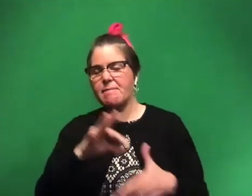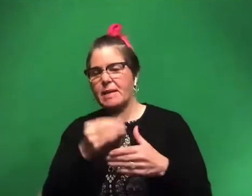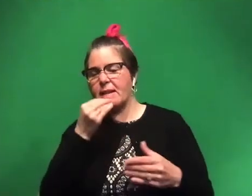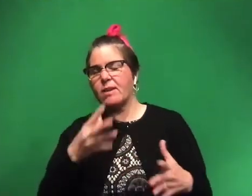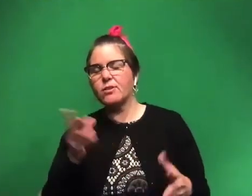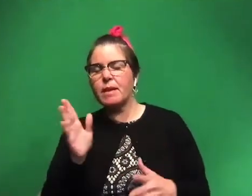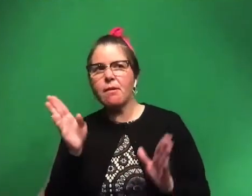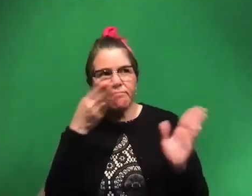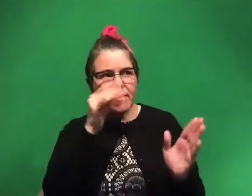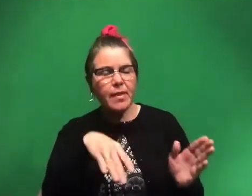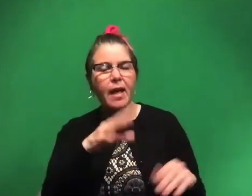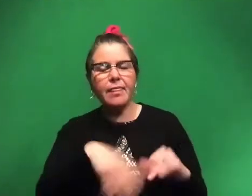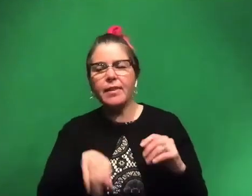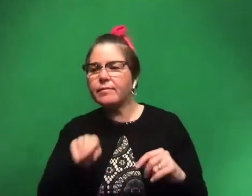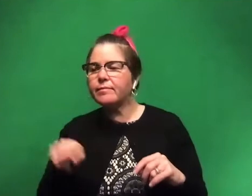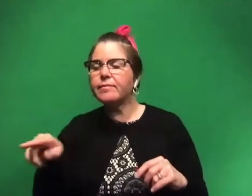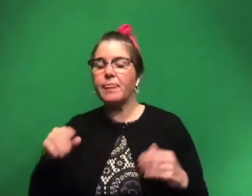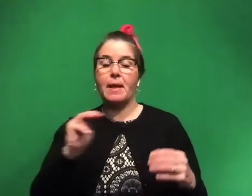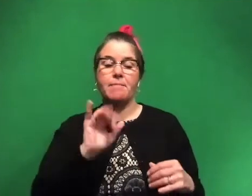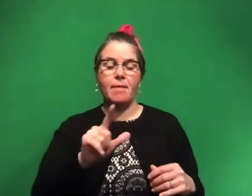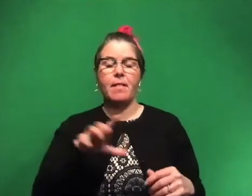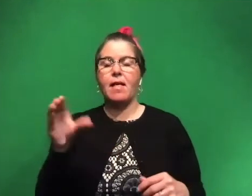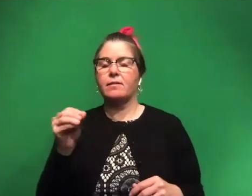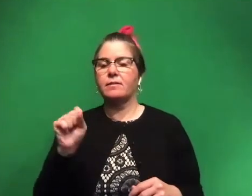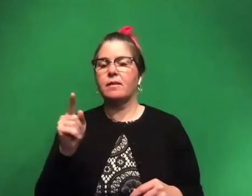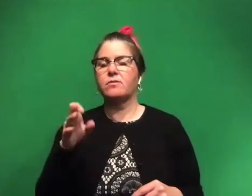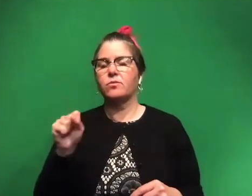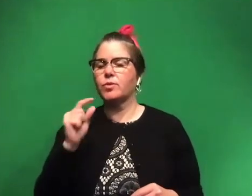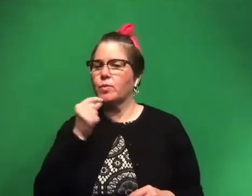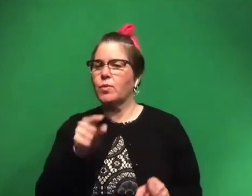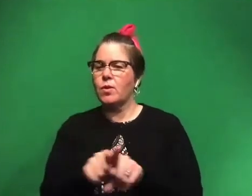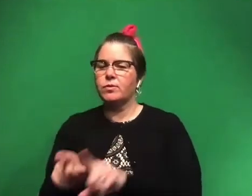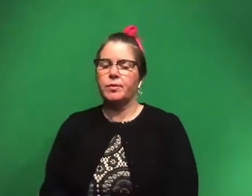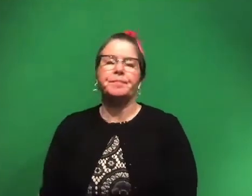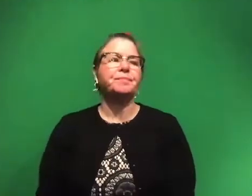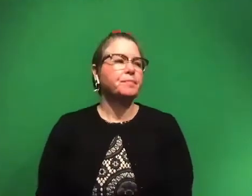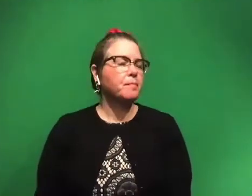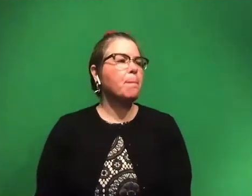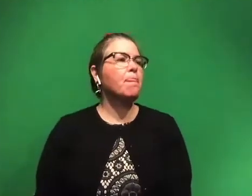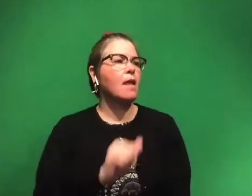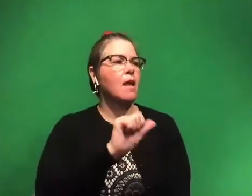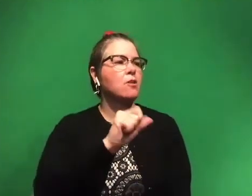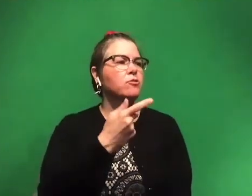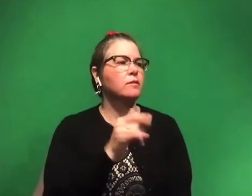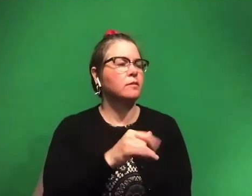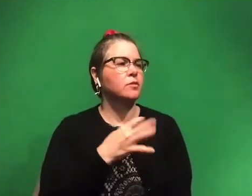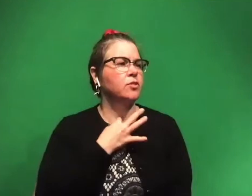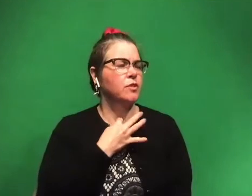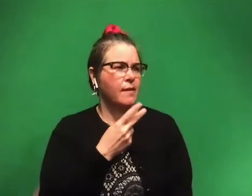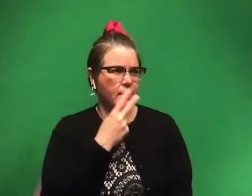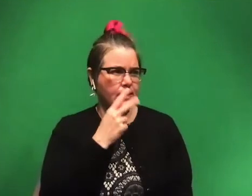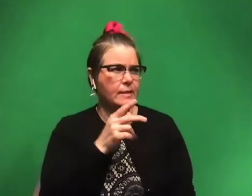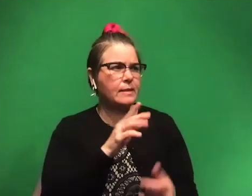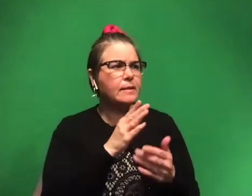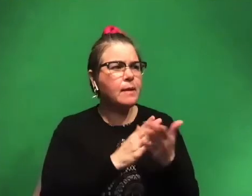the mammal and Stellosaurus are pretty cool as well. Awesome. Um, Ashley would like to know, I've seen some cleaning of